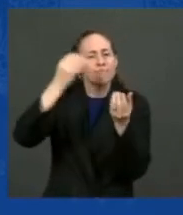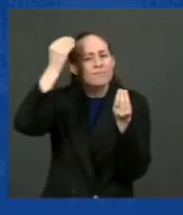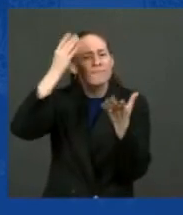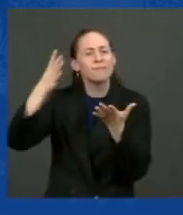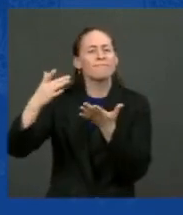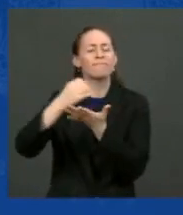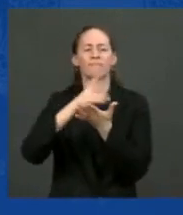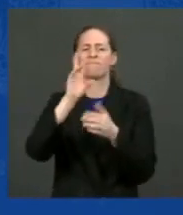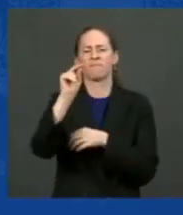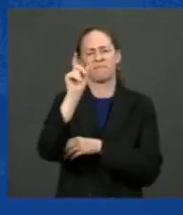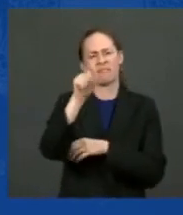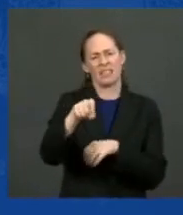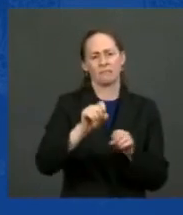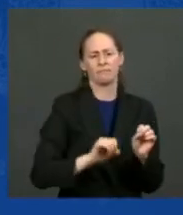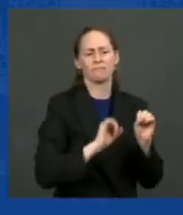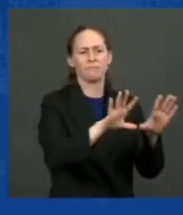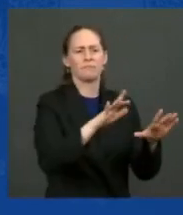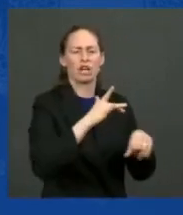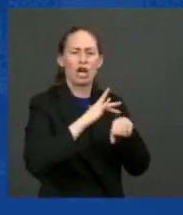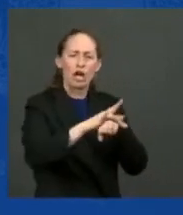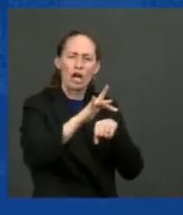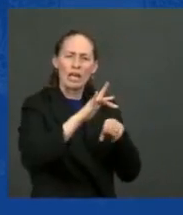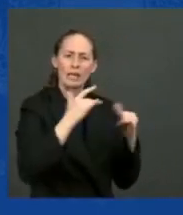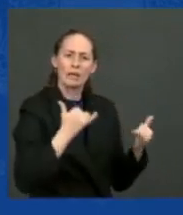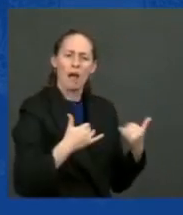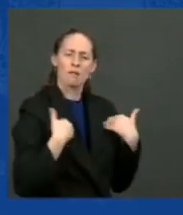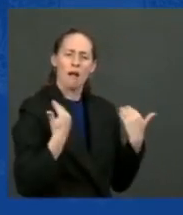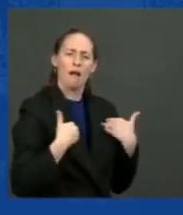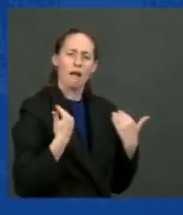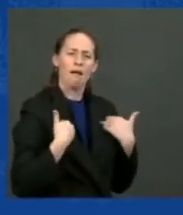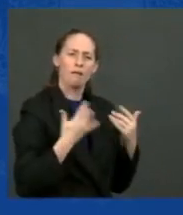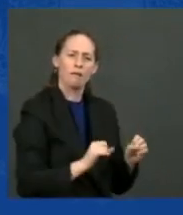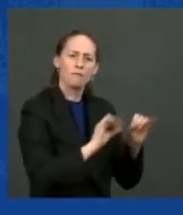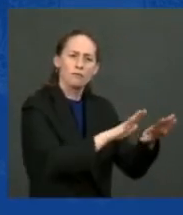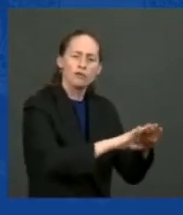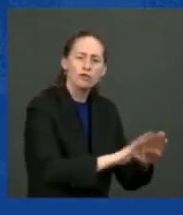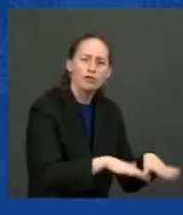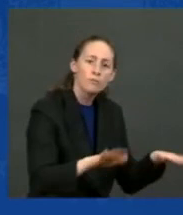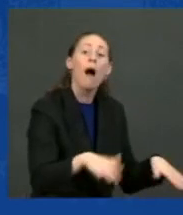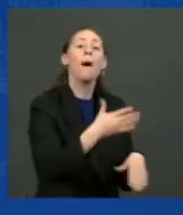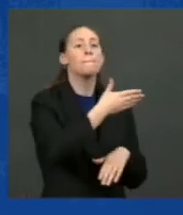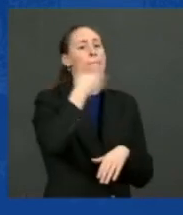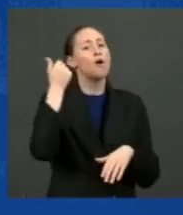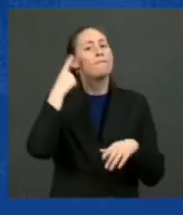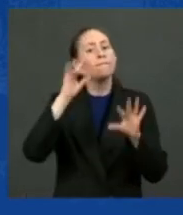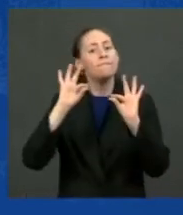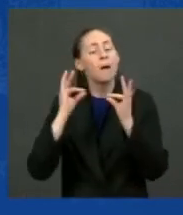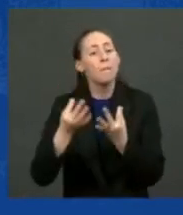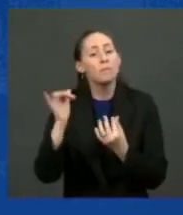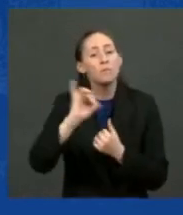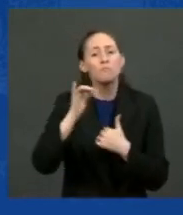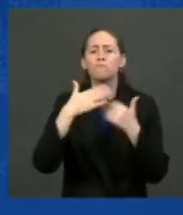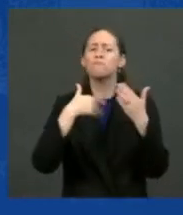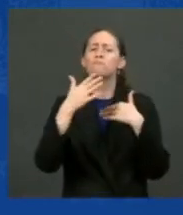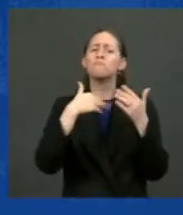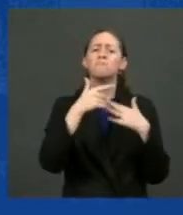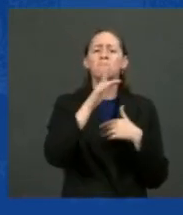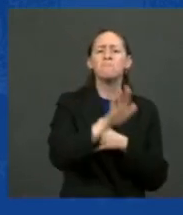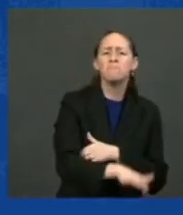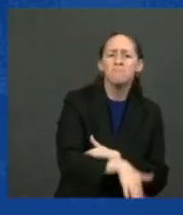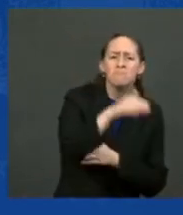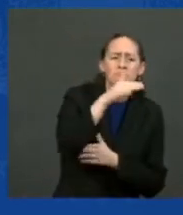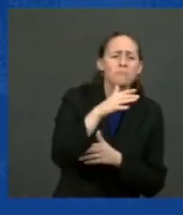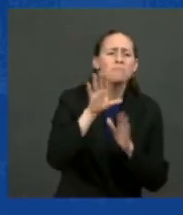daycare, the better for themselves, for their families, no matter what the background they come from, no matter what their